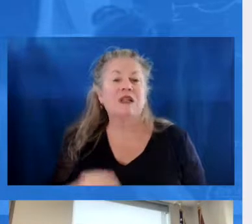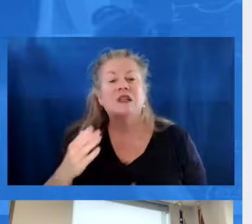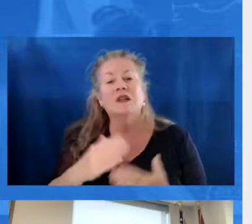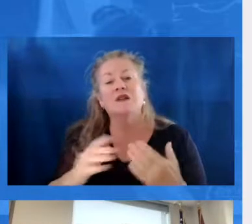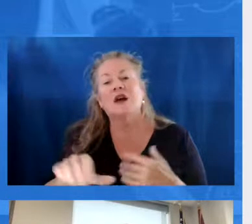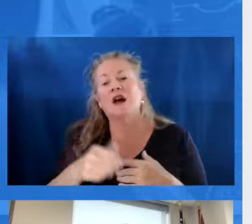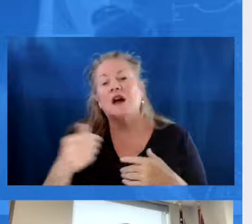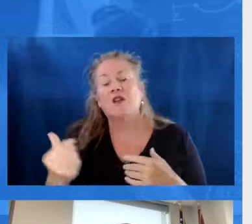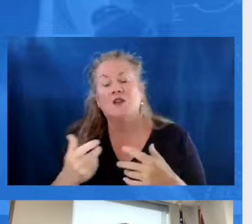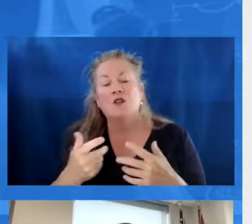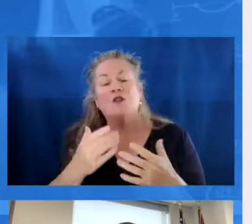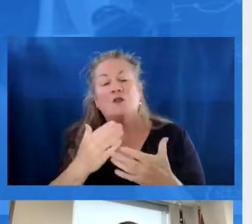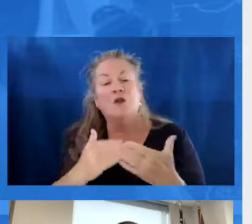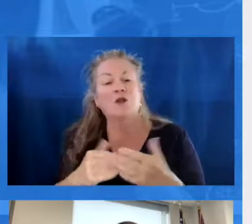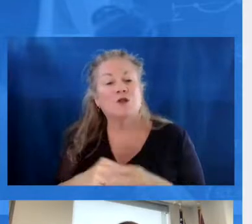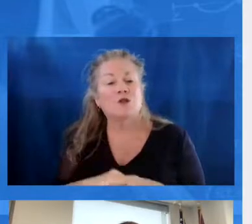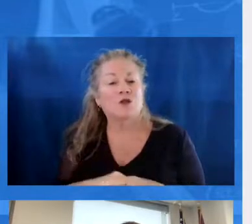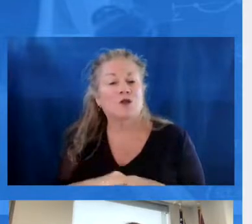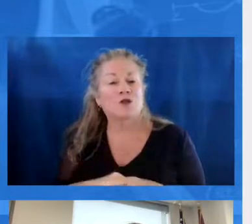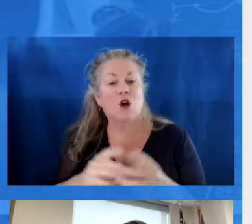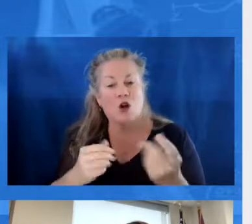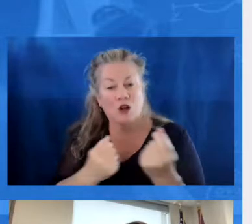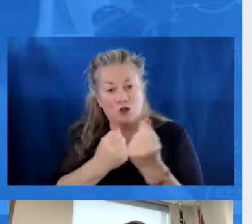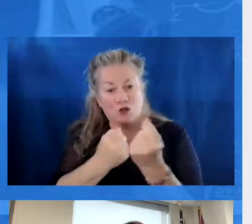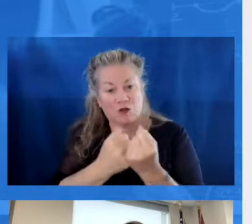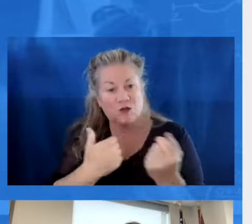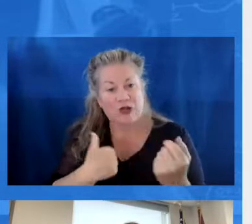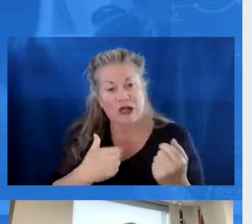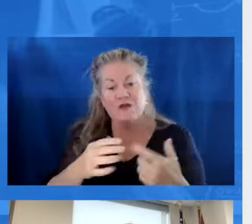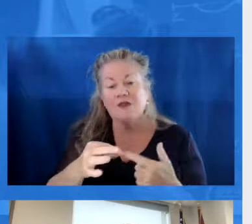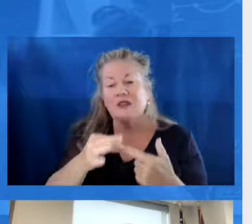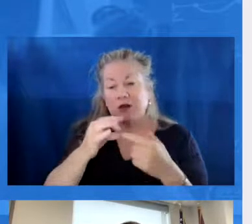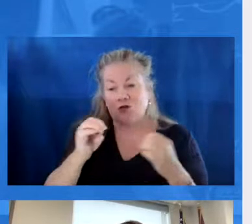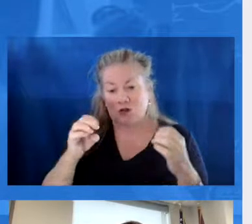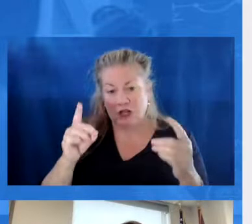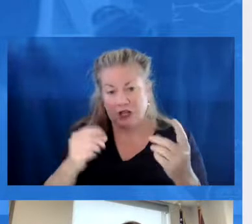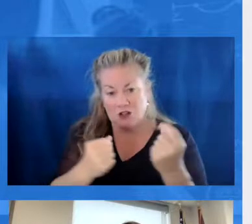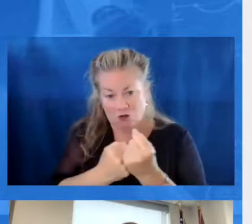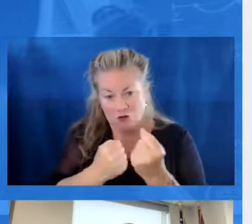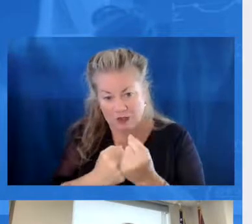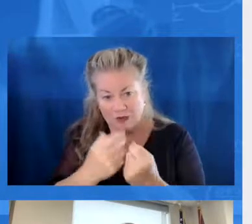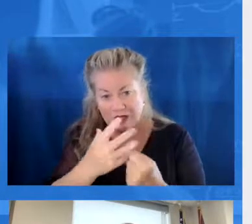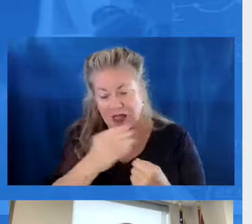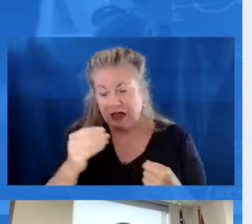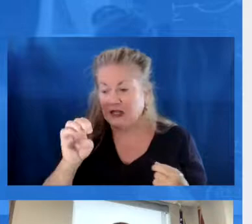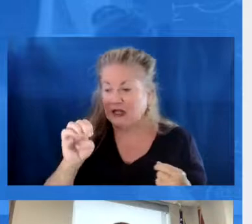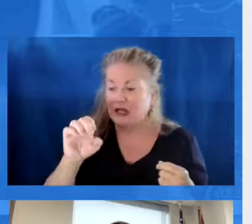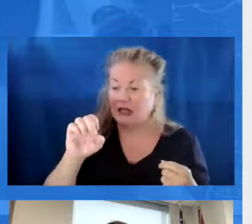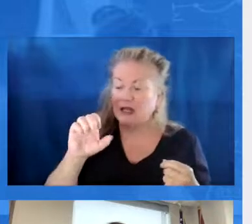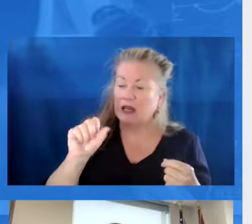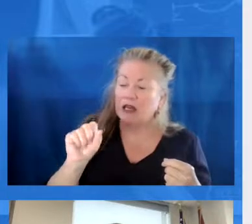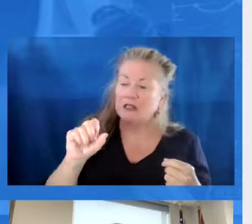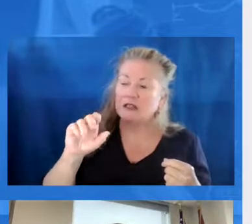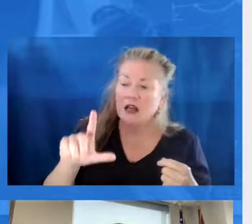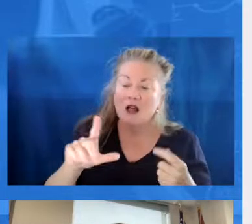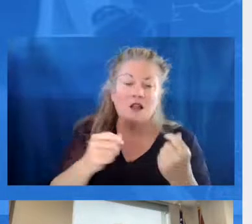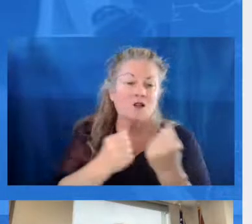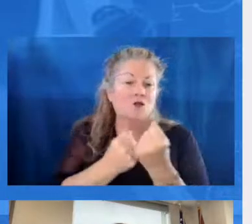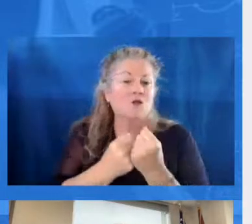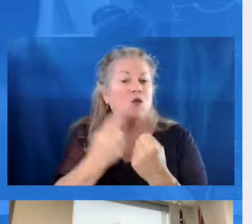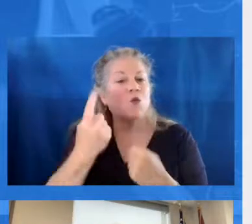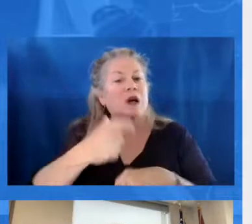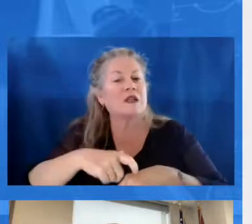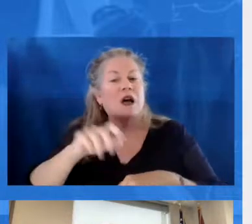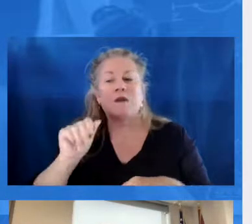A couple of other components to our Grow Your Own program, though, are our endorsements. We have special education endorsements as well as ESL endorsements.